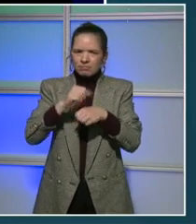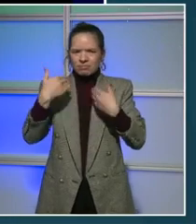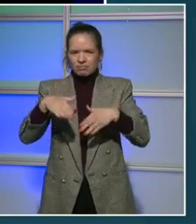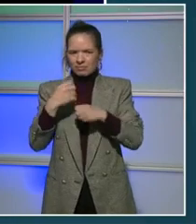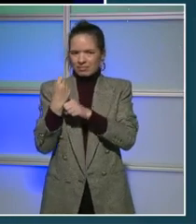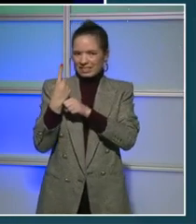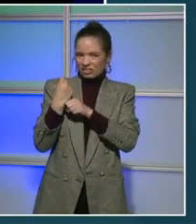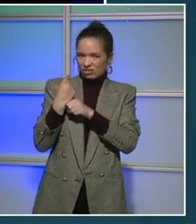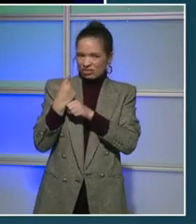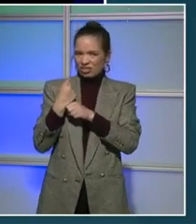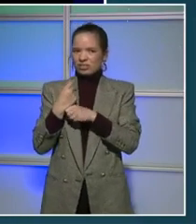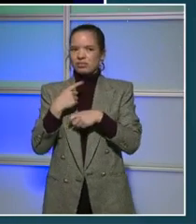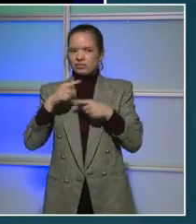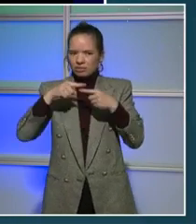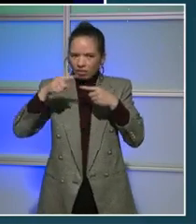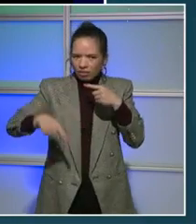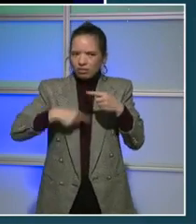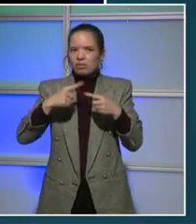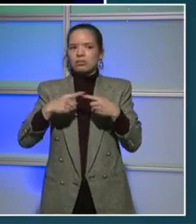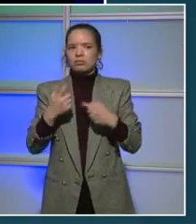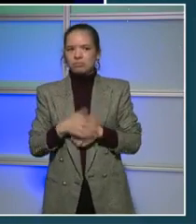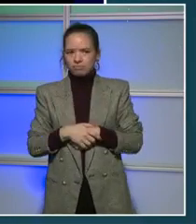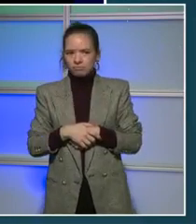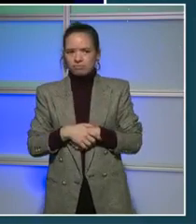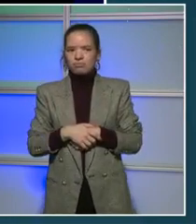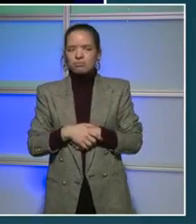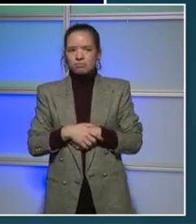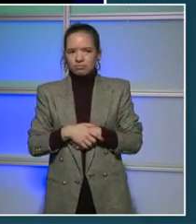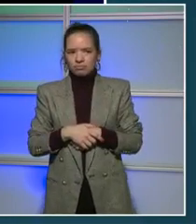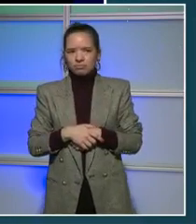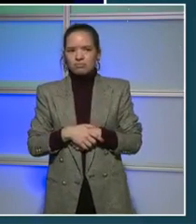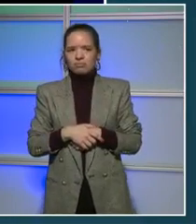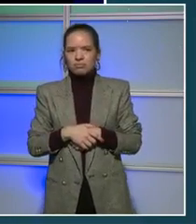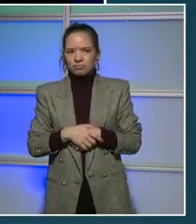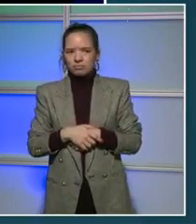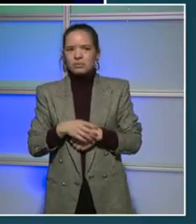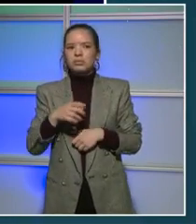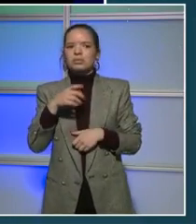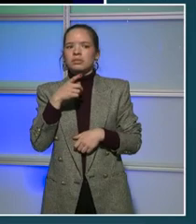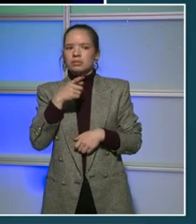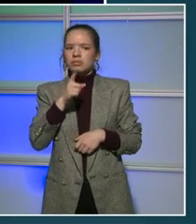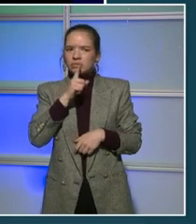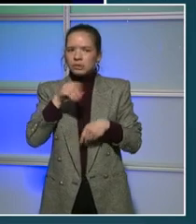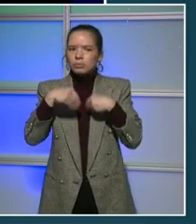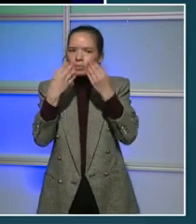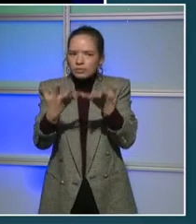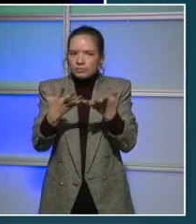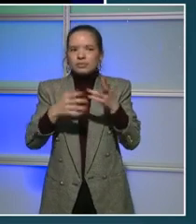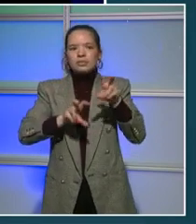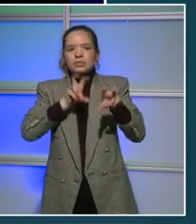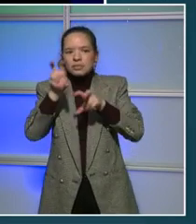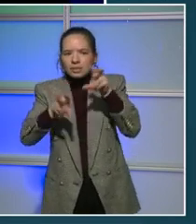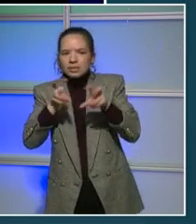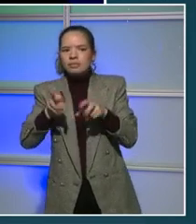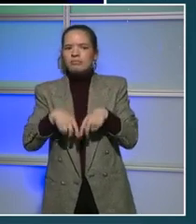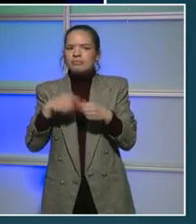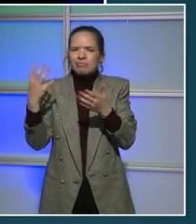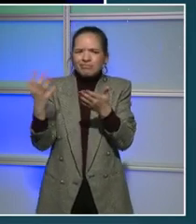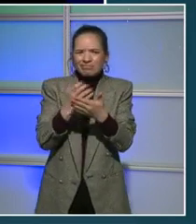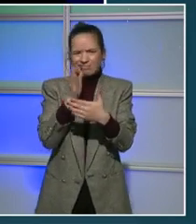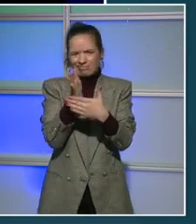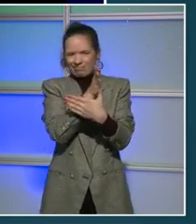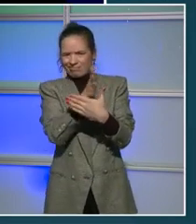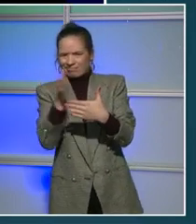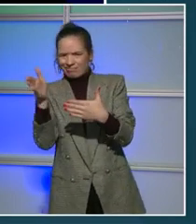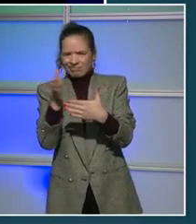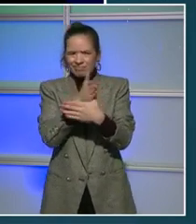to put investments, as you know, that may have been across the government in various agencies and to